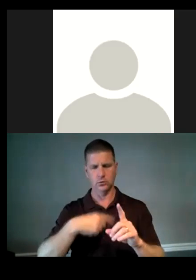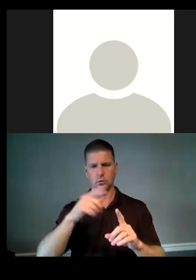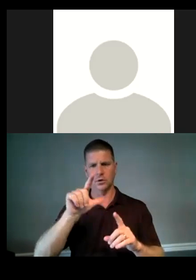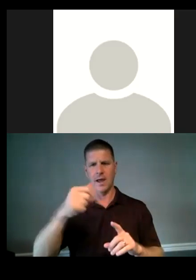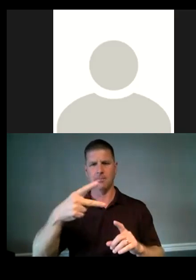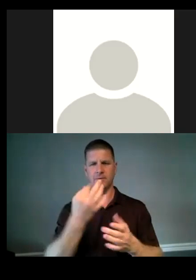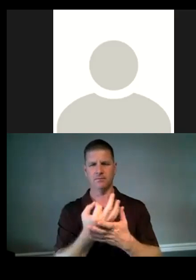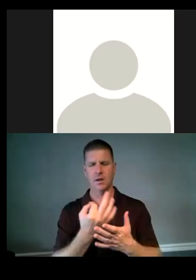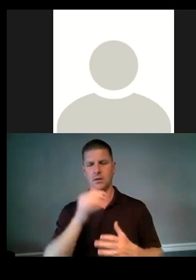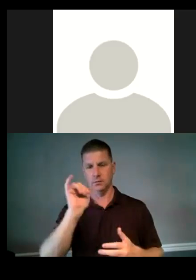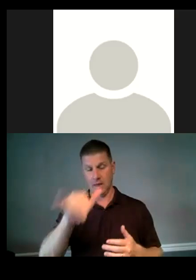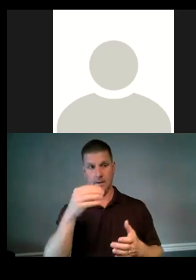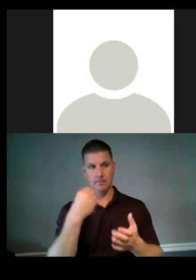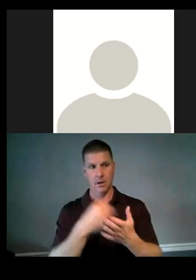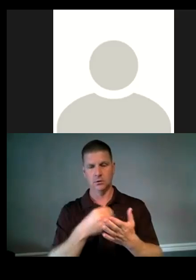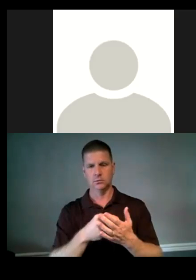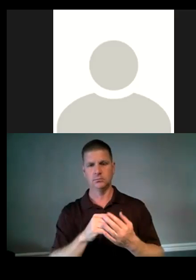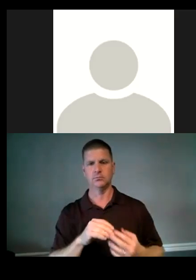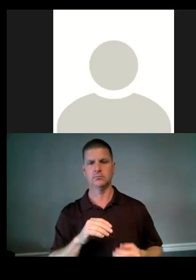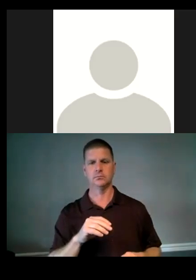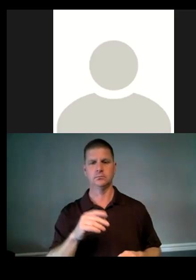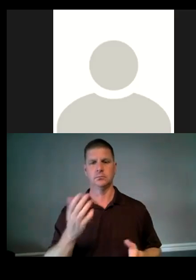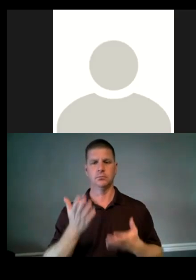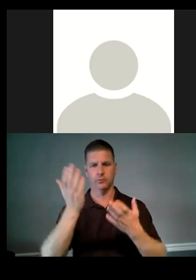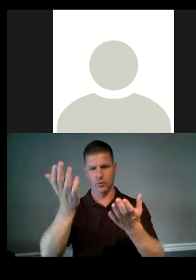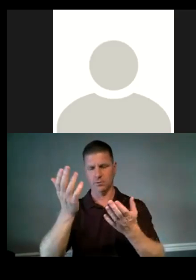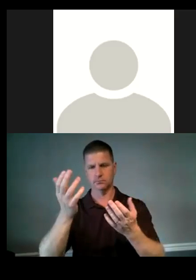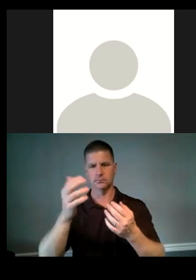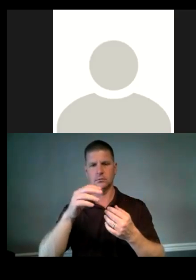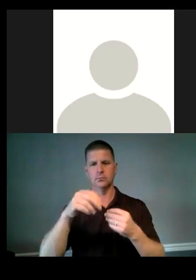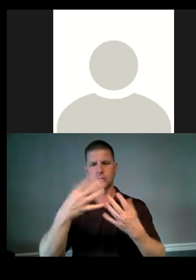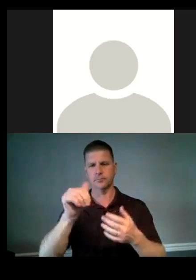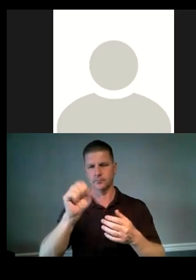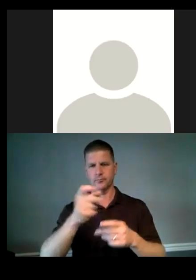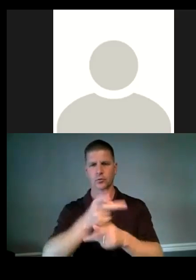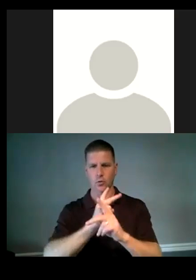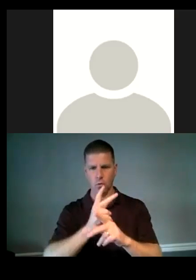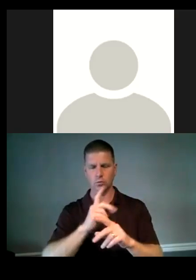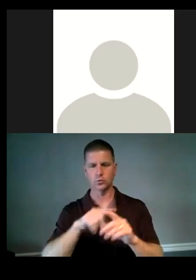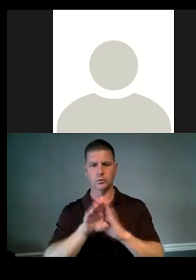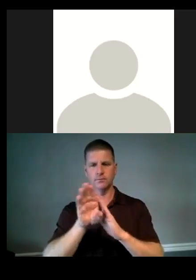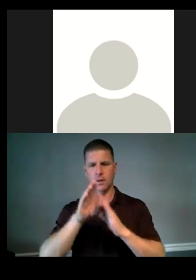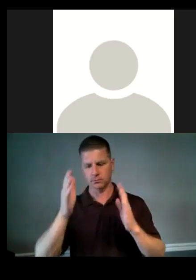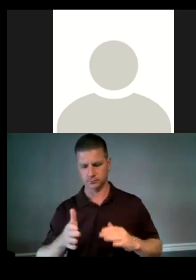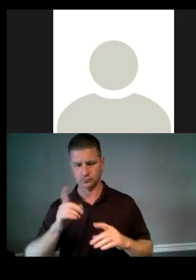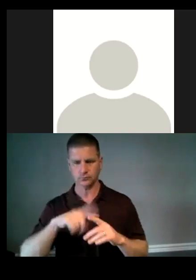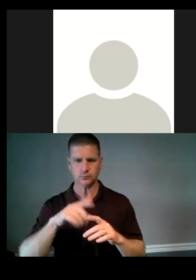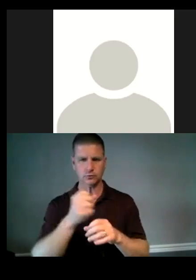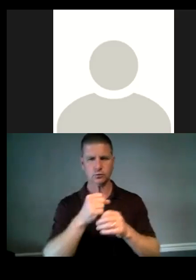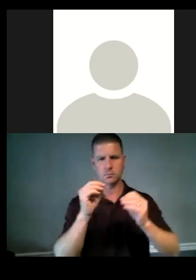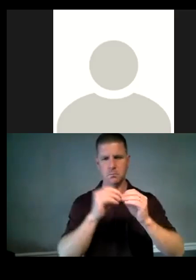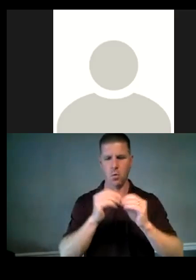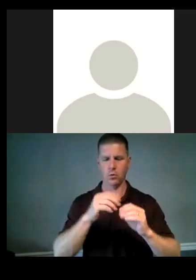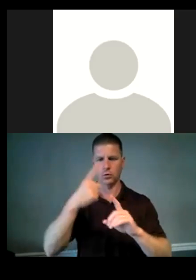is money that then, uh, uh, is provided as loans to developers to create more rental units